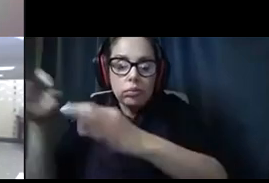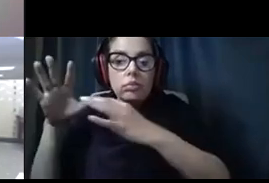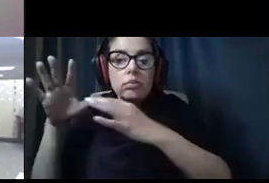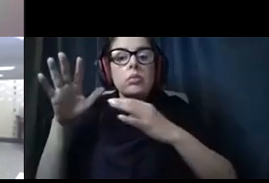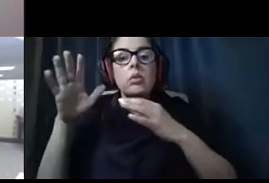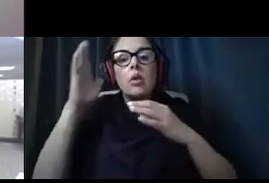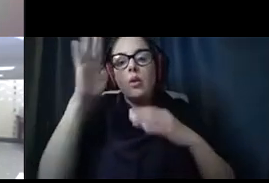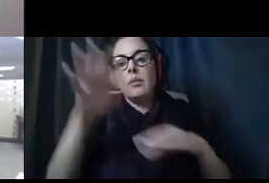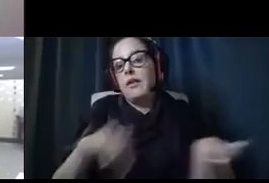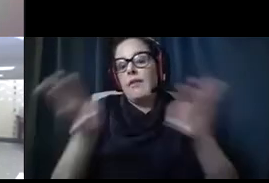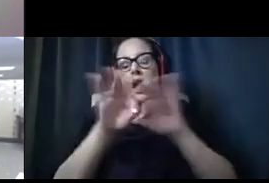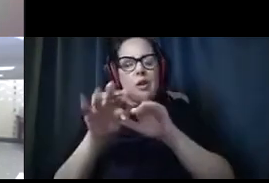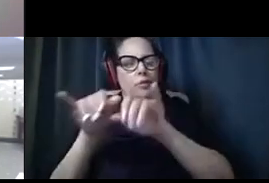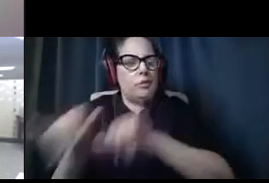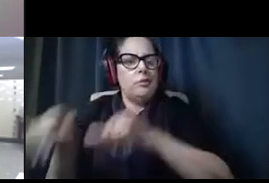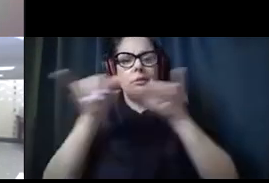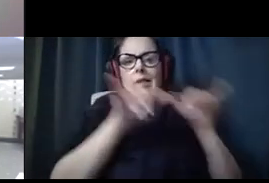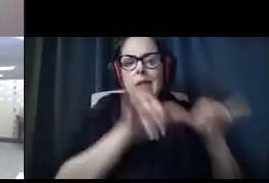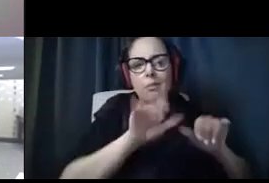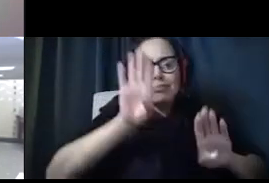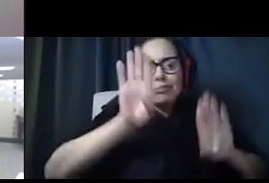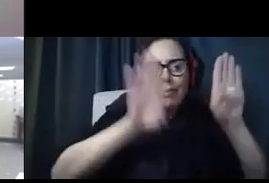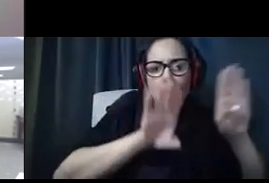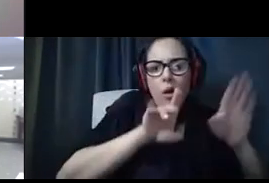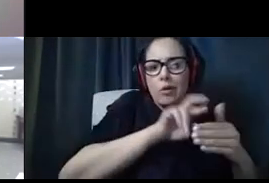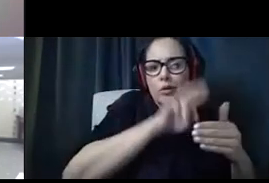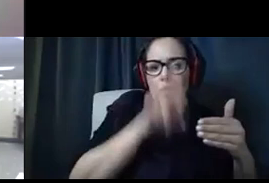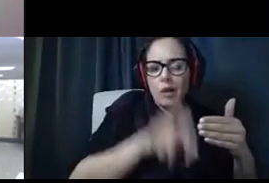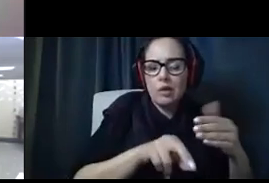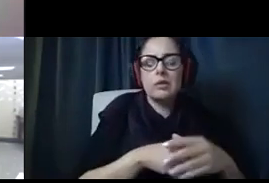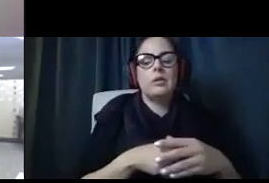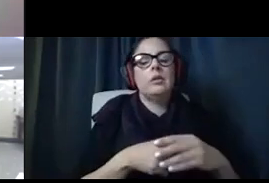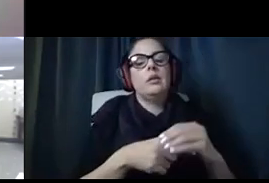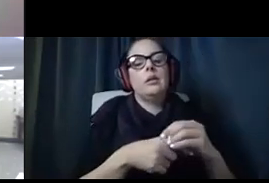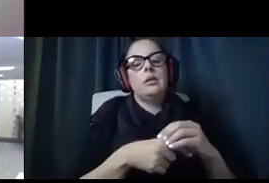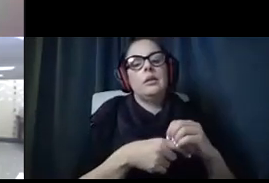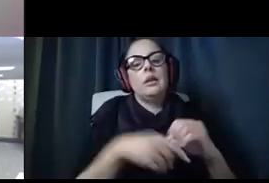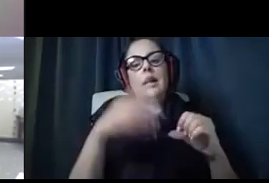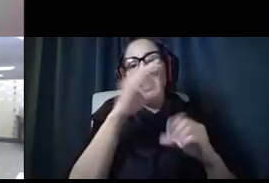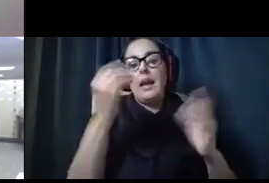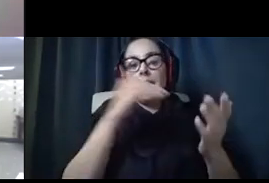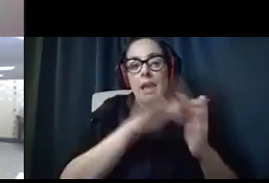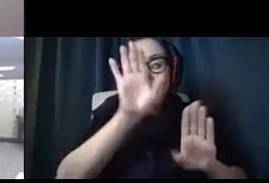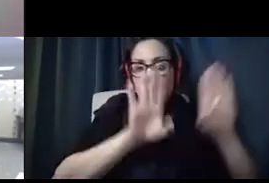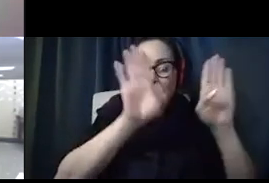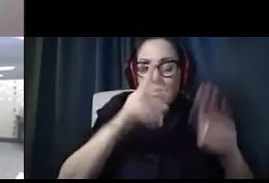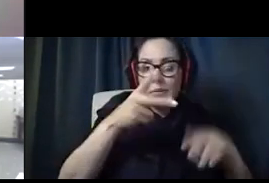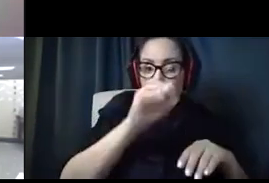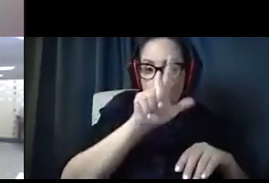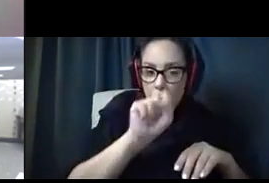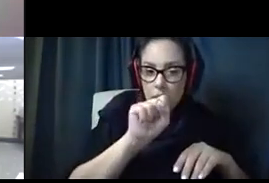valued just as much as poll results. And, again, the polls were